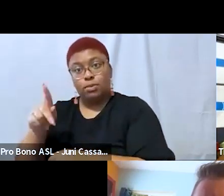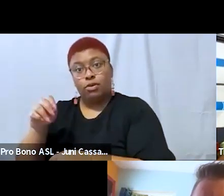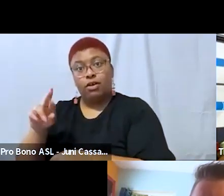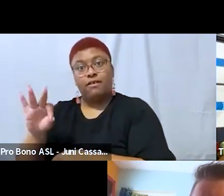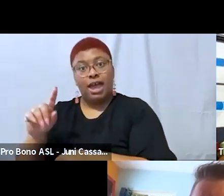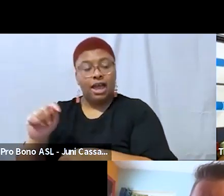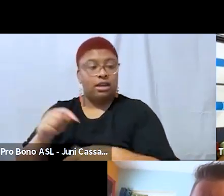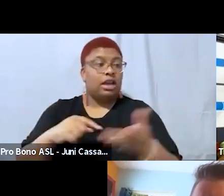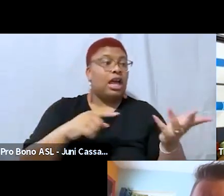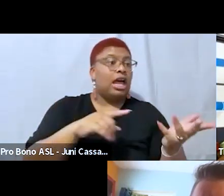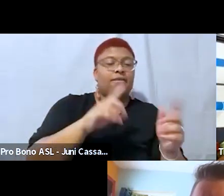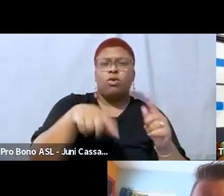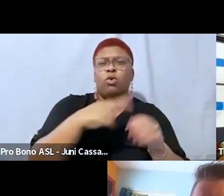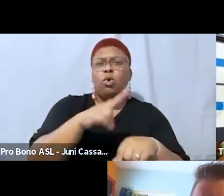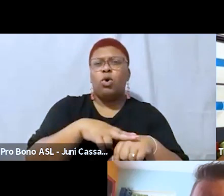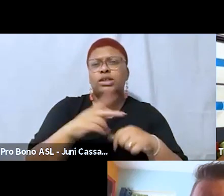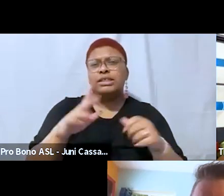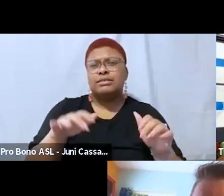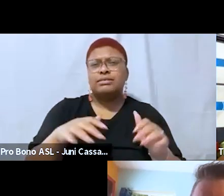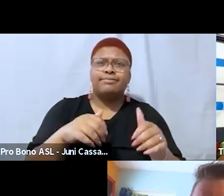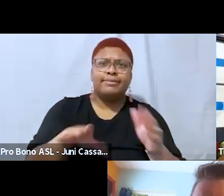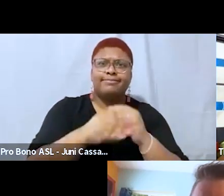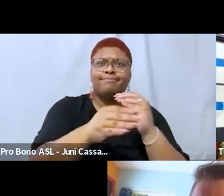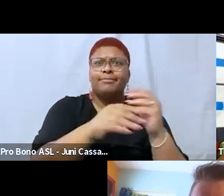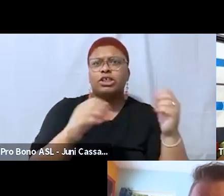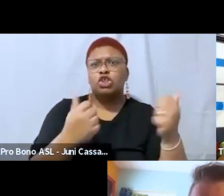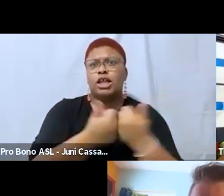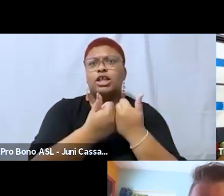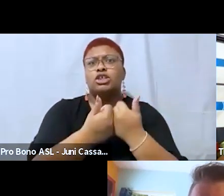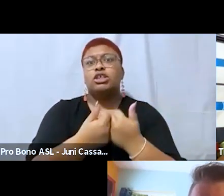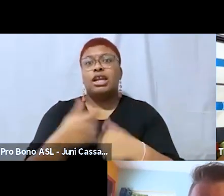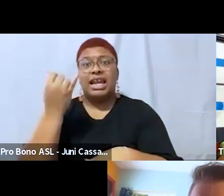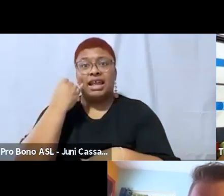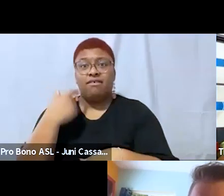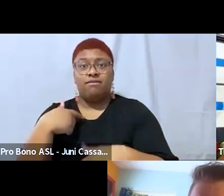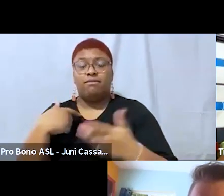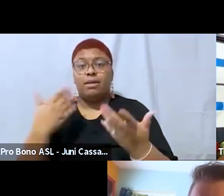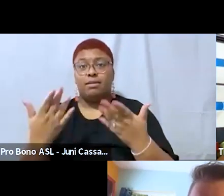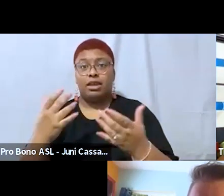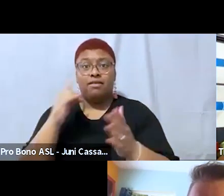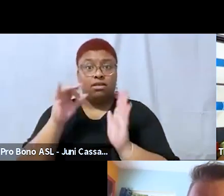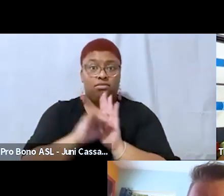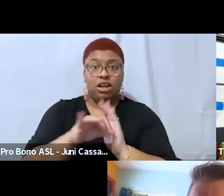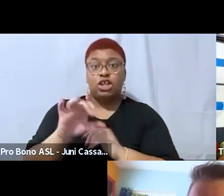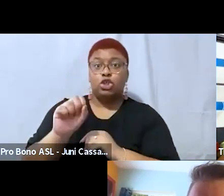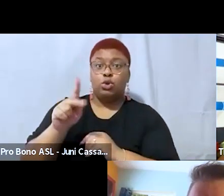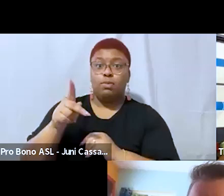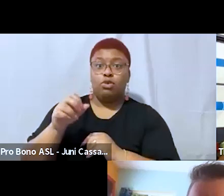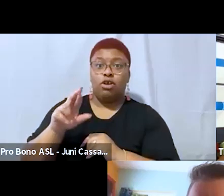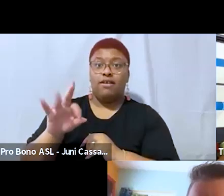challenges um that those of us who um identify as super fat or infinite fat um